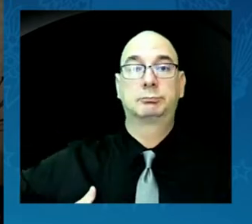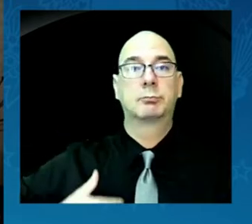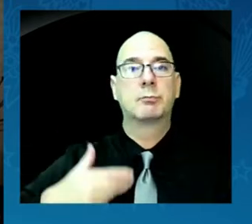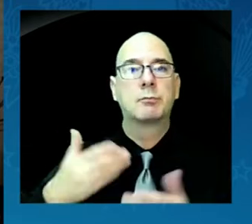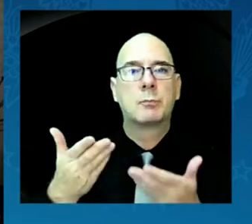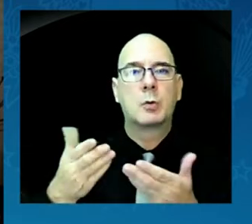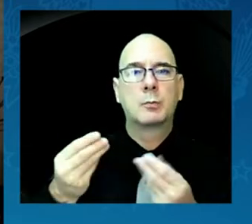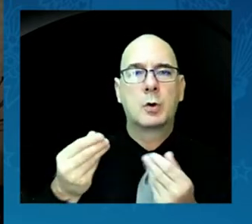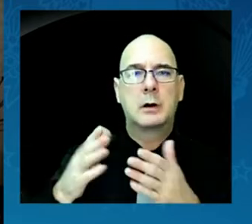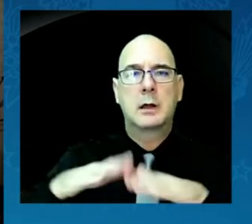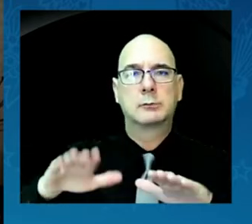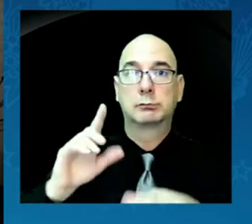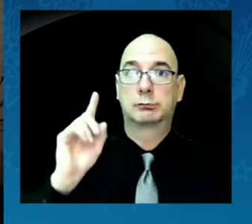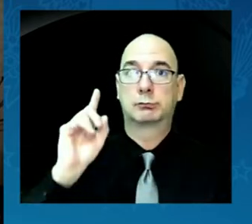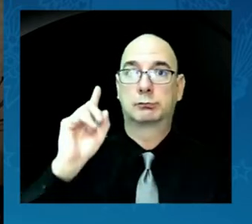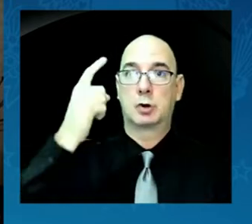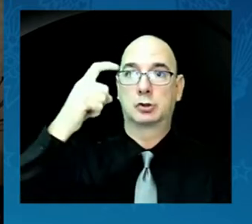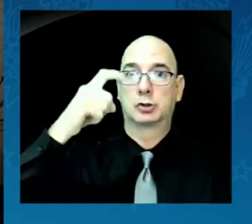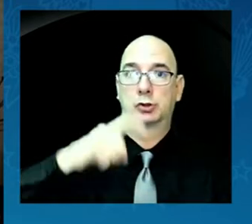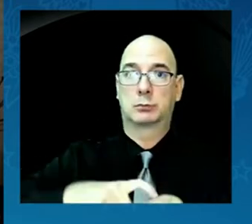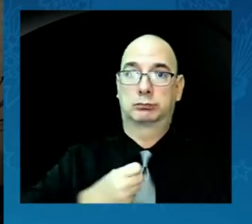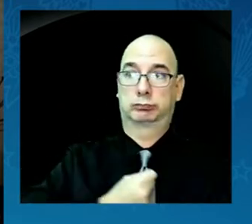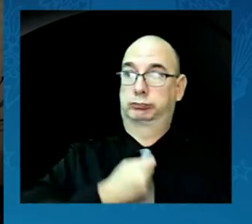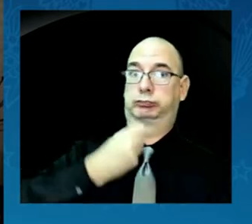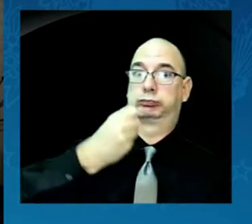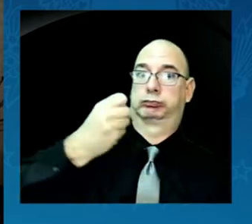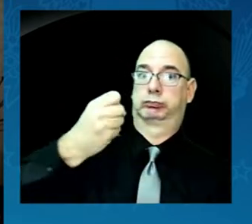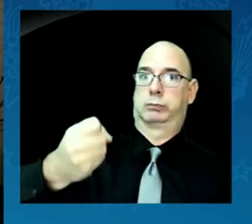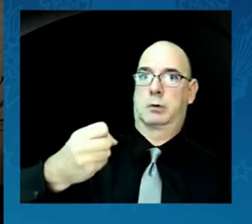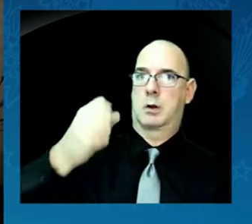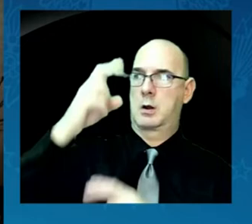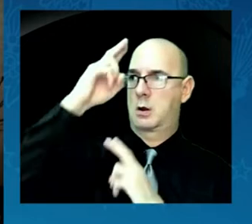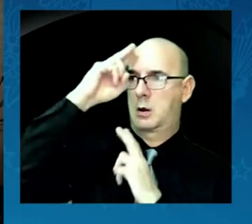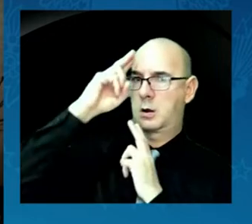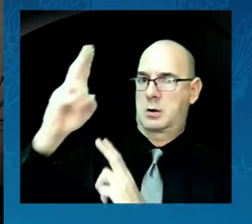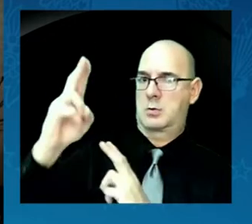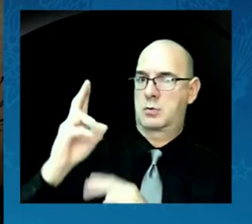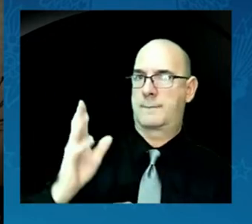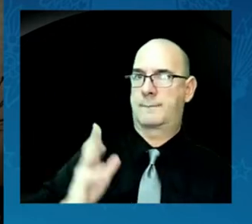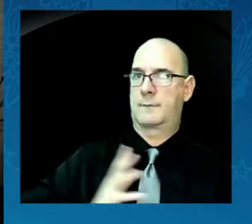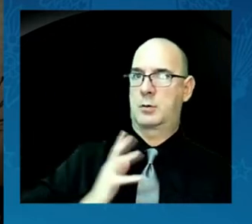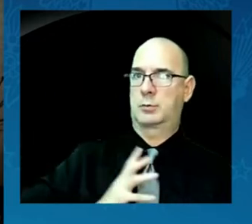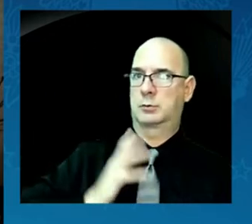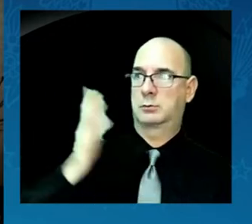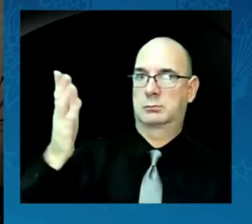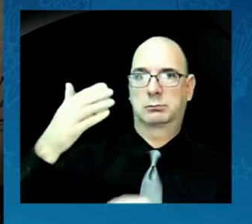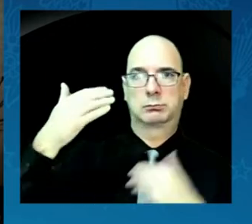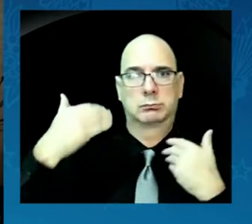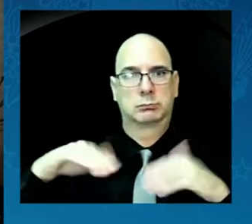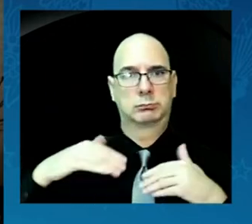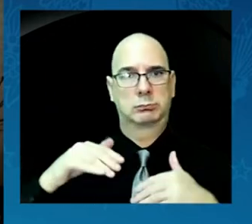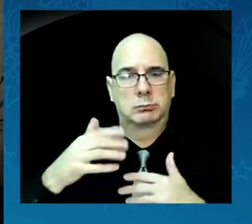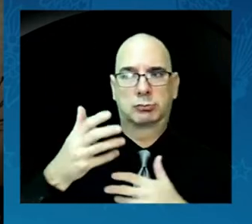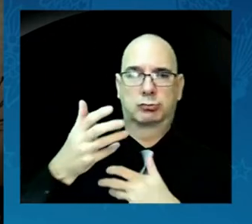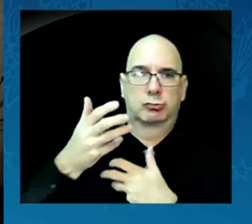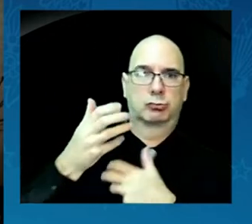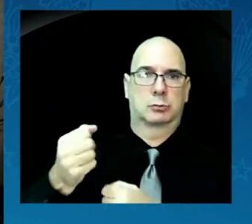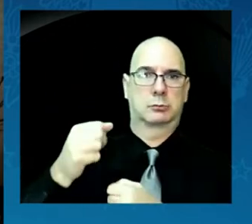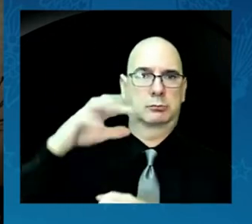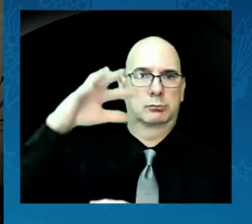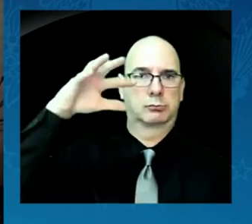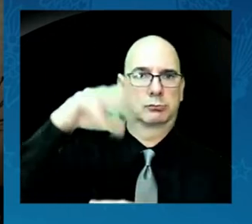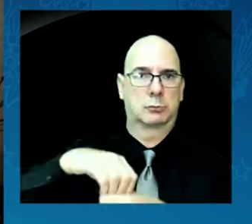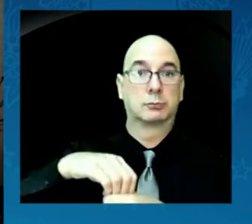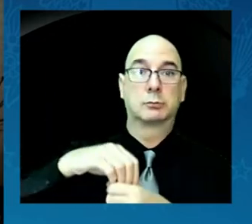the honor of introducing our next distinguished speaker. She's been a trusted player in California politics and ally of California